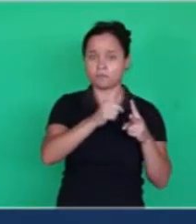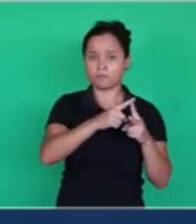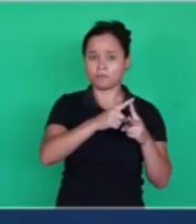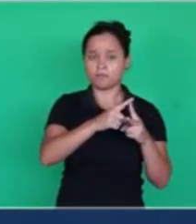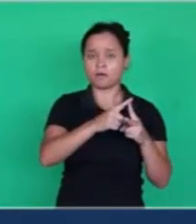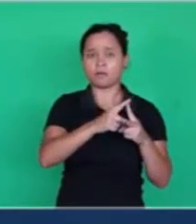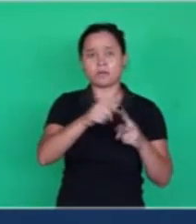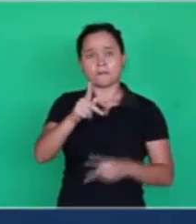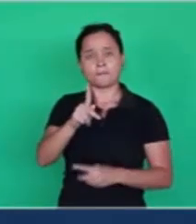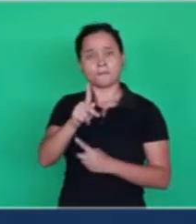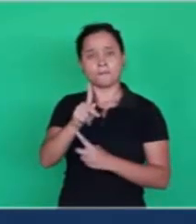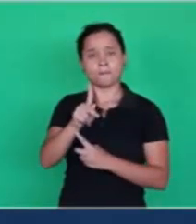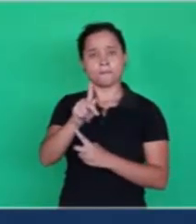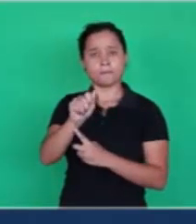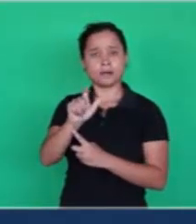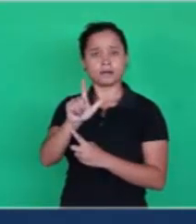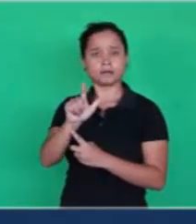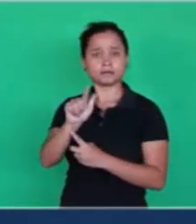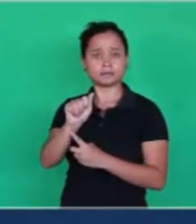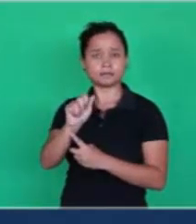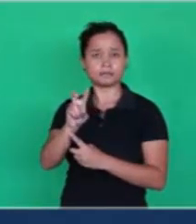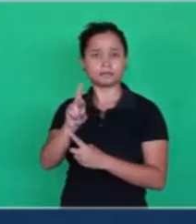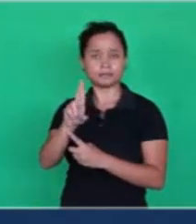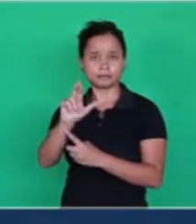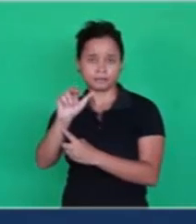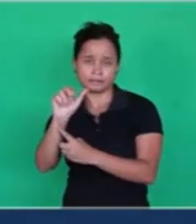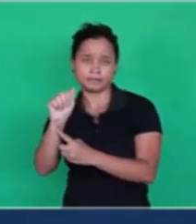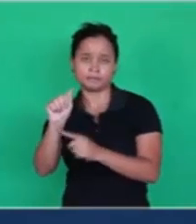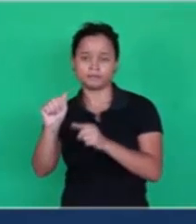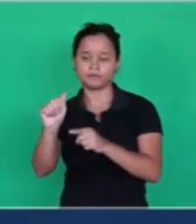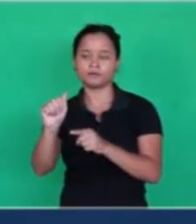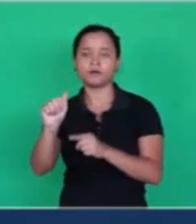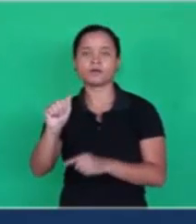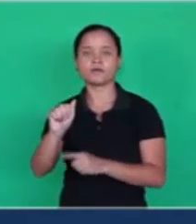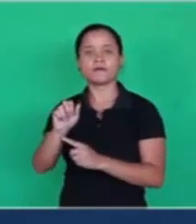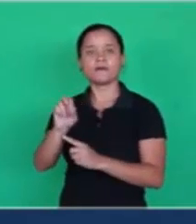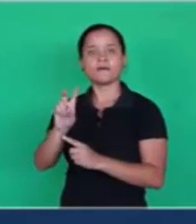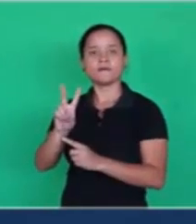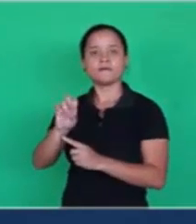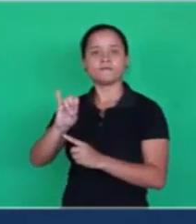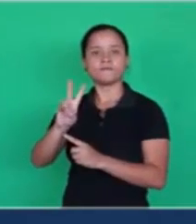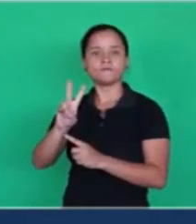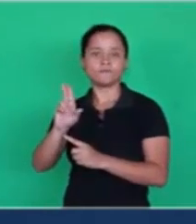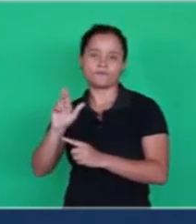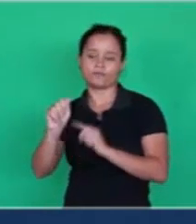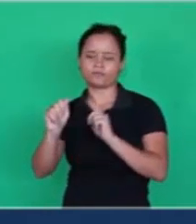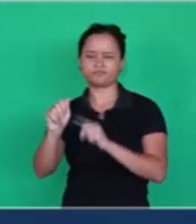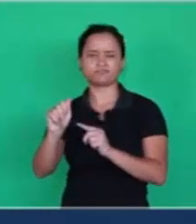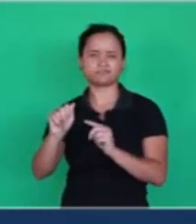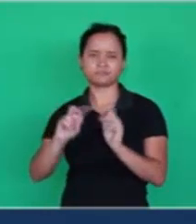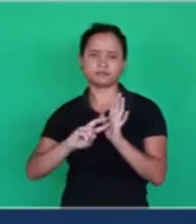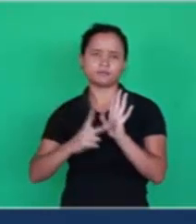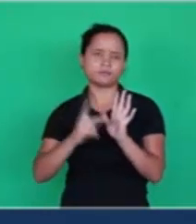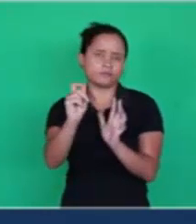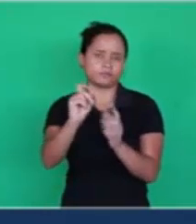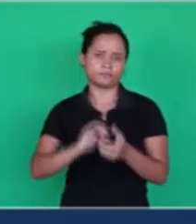Bible, the living word. The Bible, the living word. What is the living word? The living word,